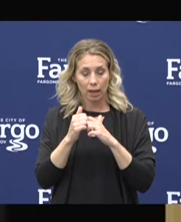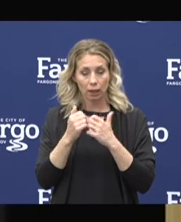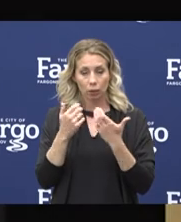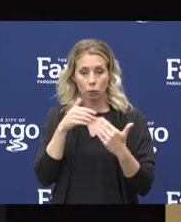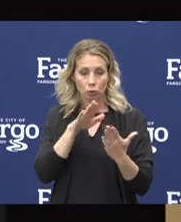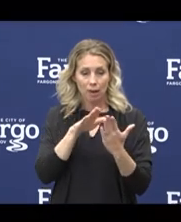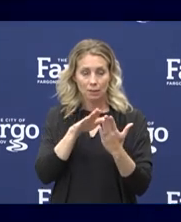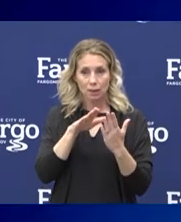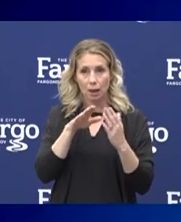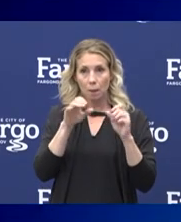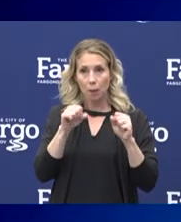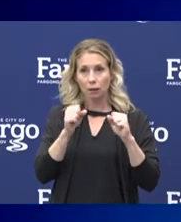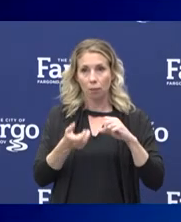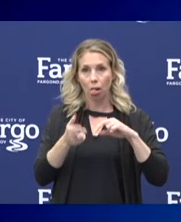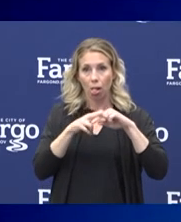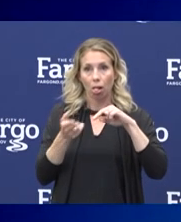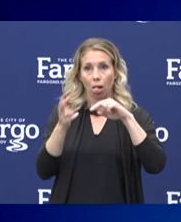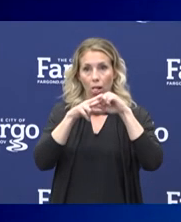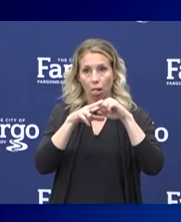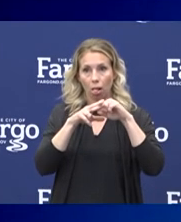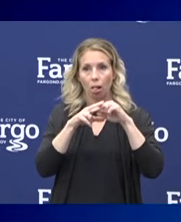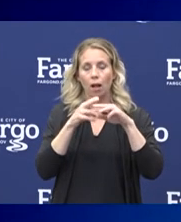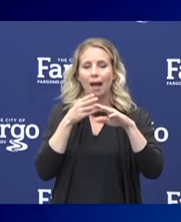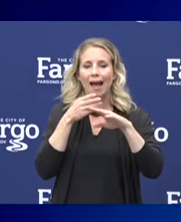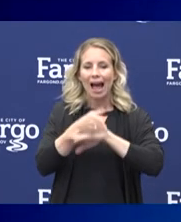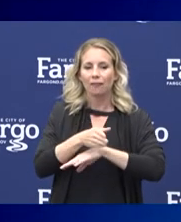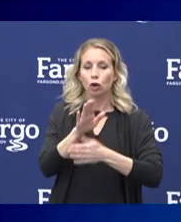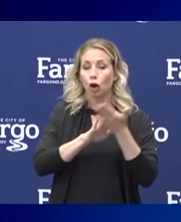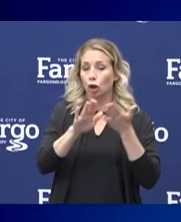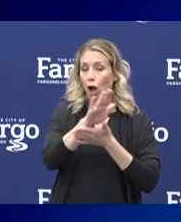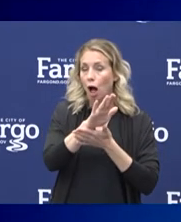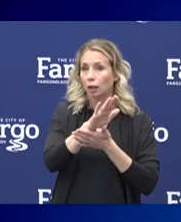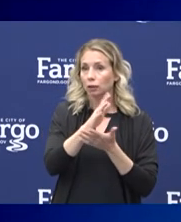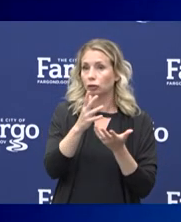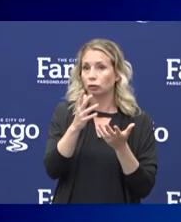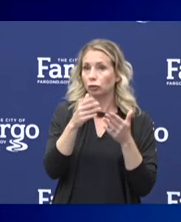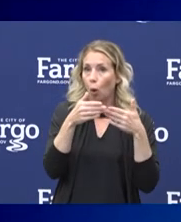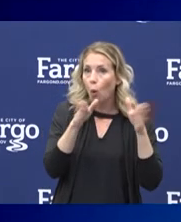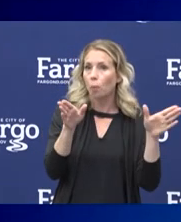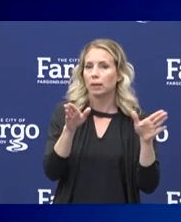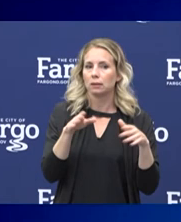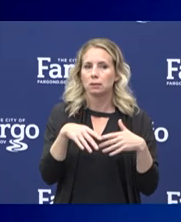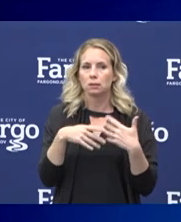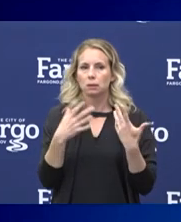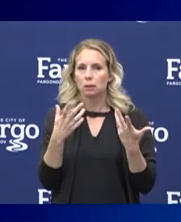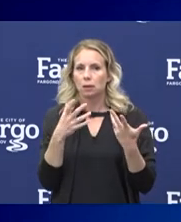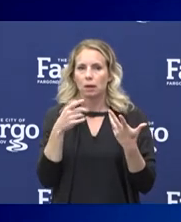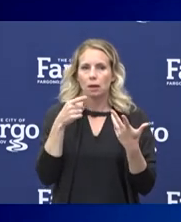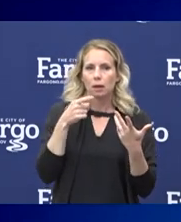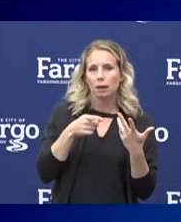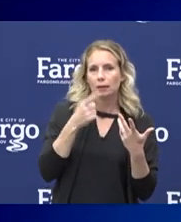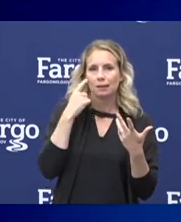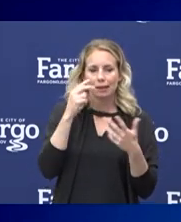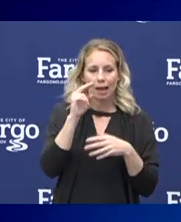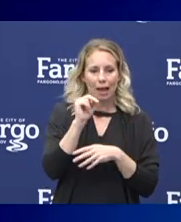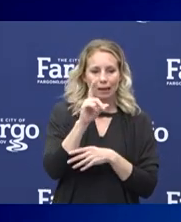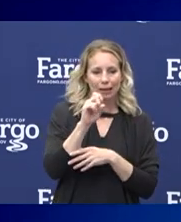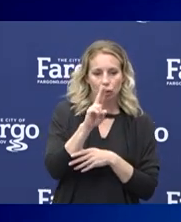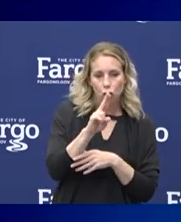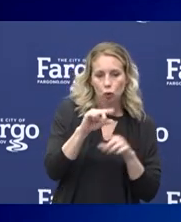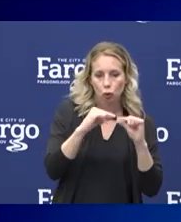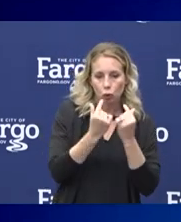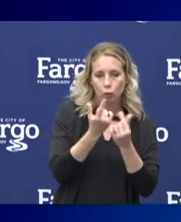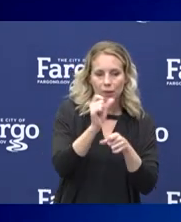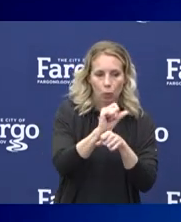case numbers that will follow the opening of college campuses? What is the connection of this task force to the various NDSU groups that work on